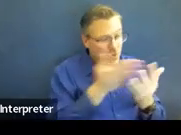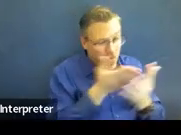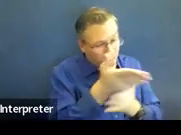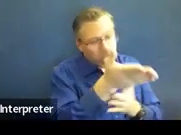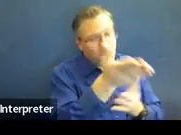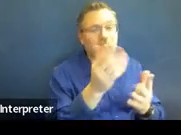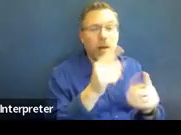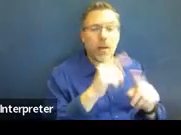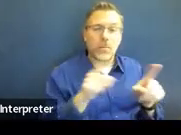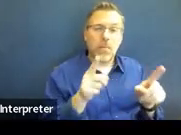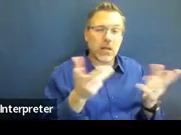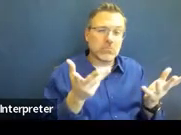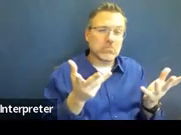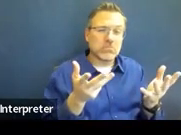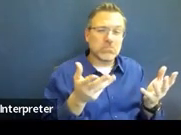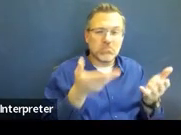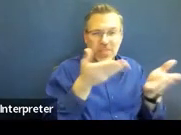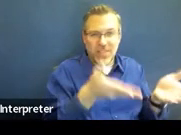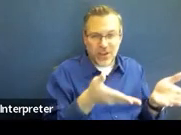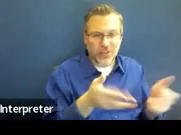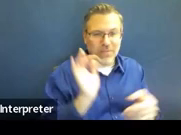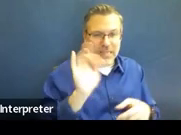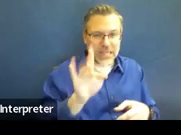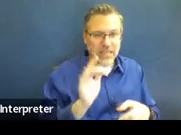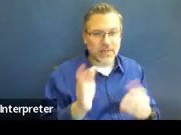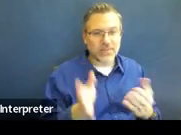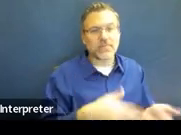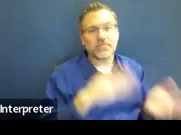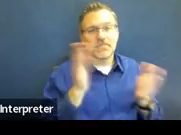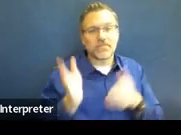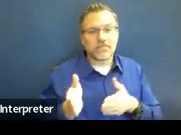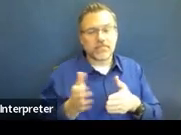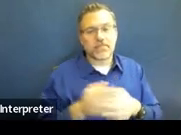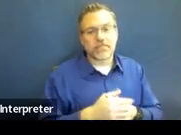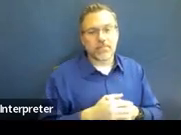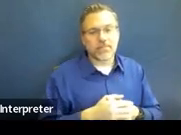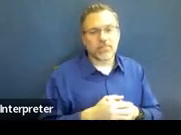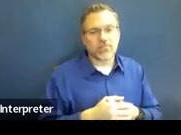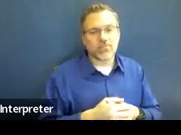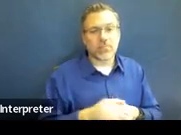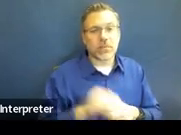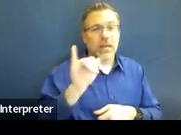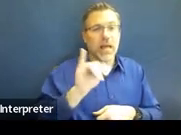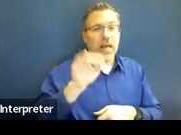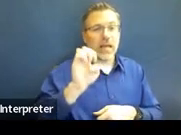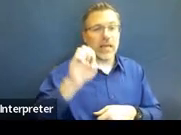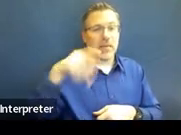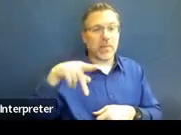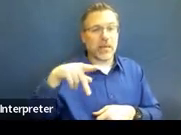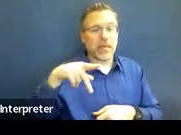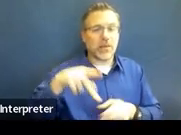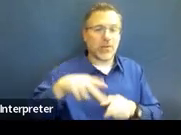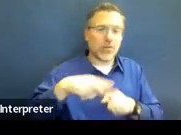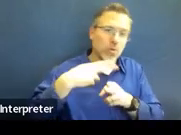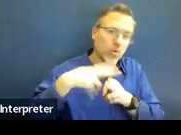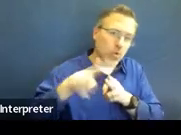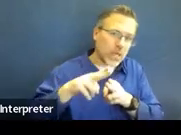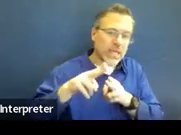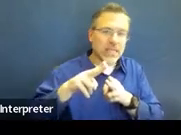those rules and regulations. The IEP quick reference document,